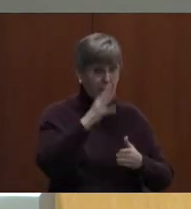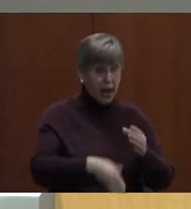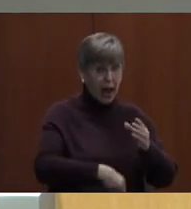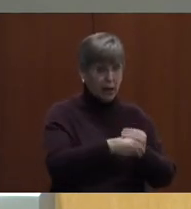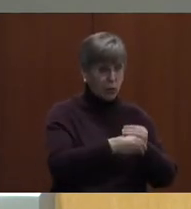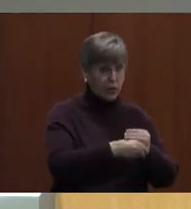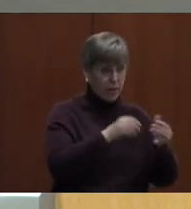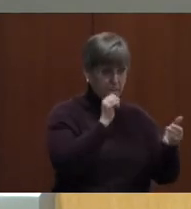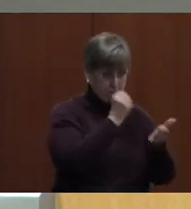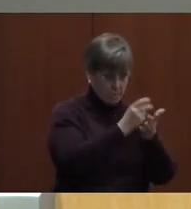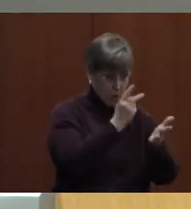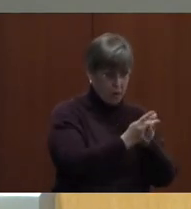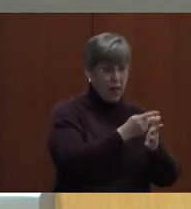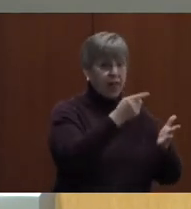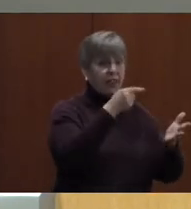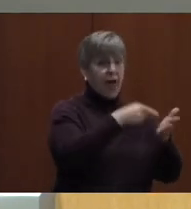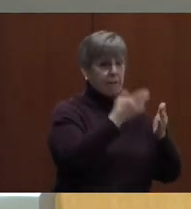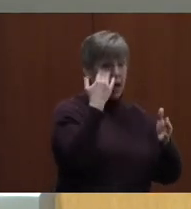previous motion and this motion?